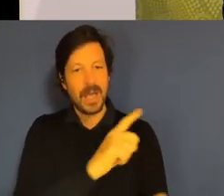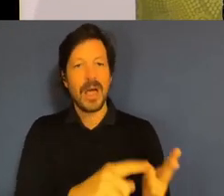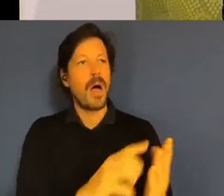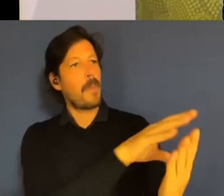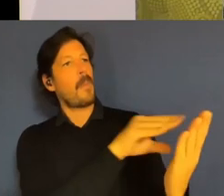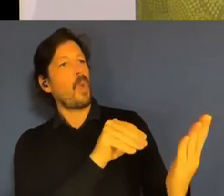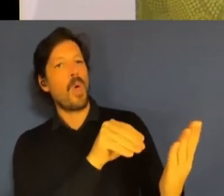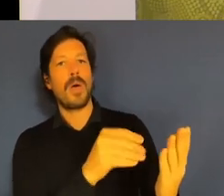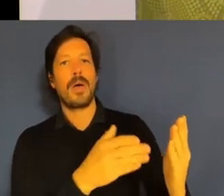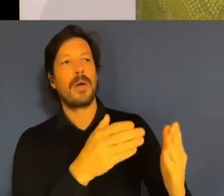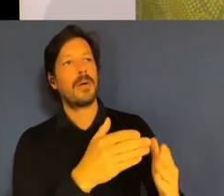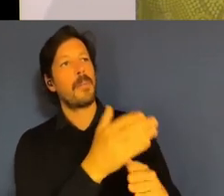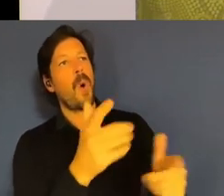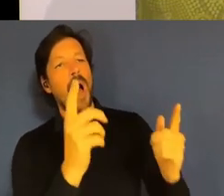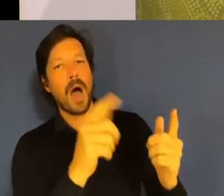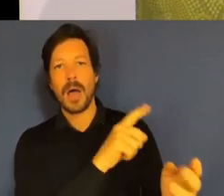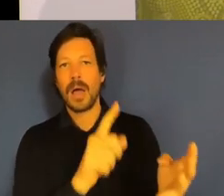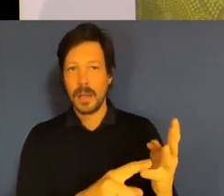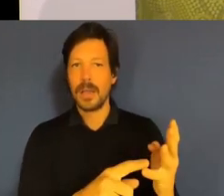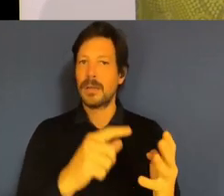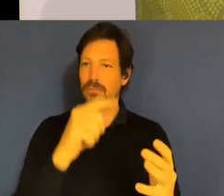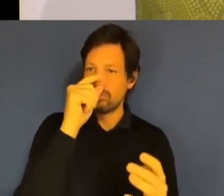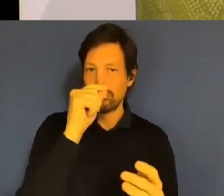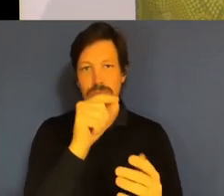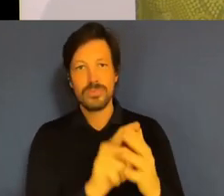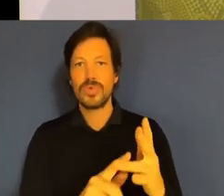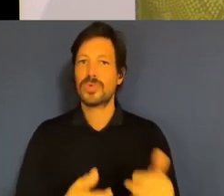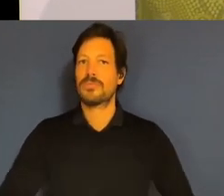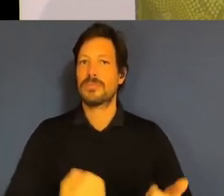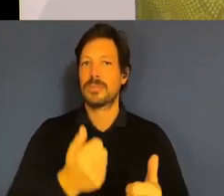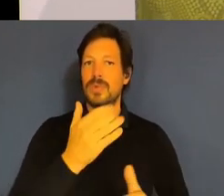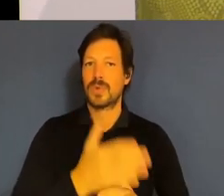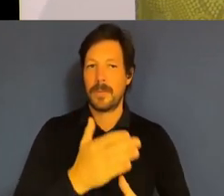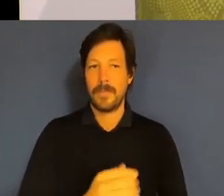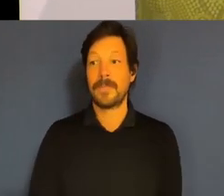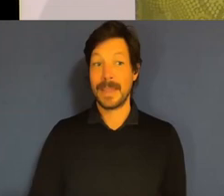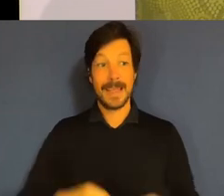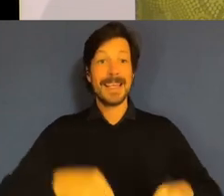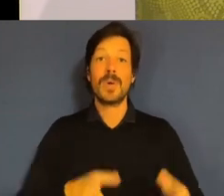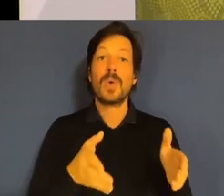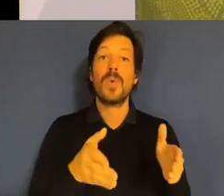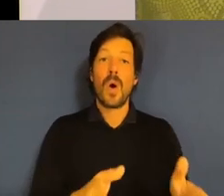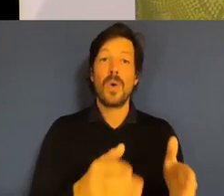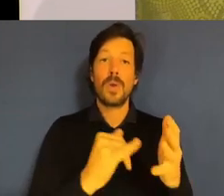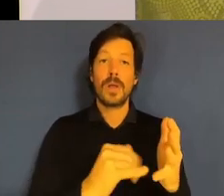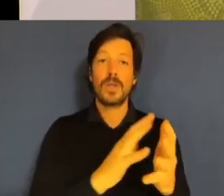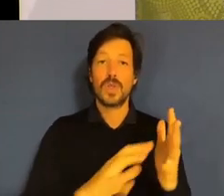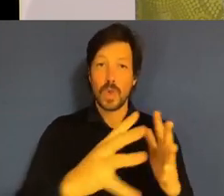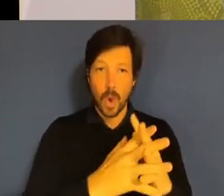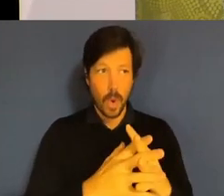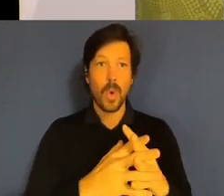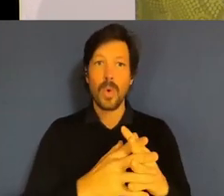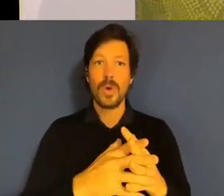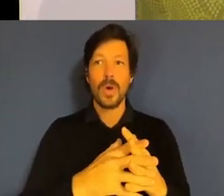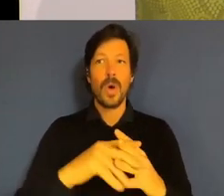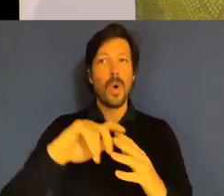and has the capability to do its job well. I think this roadshow and the discussions today will give you all an opportunity